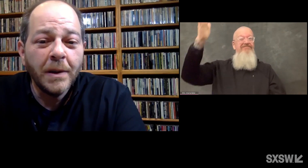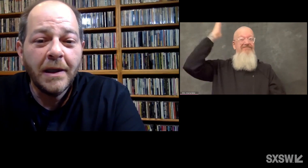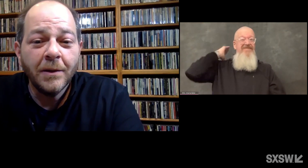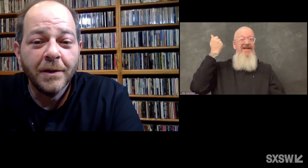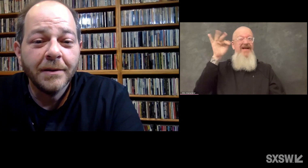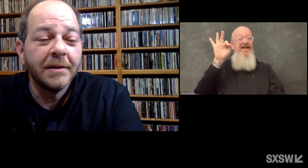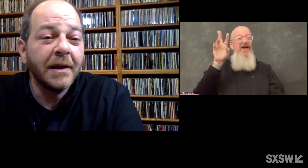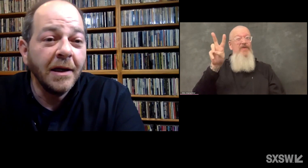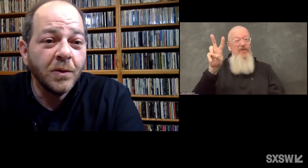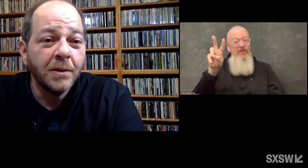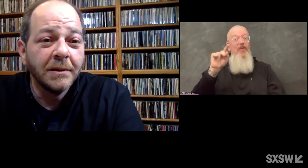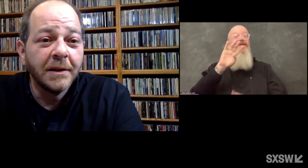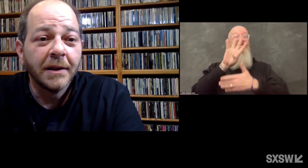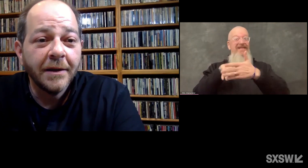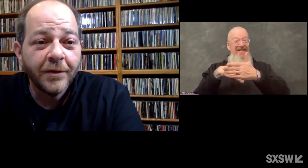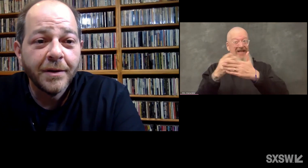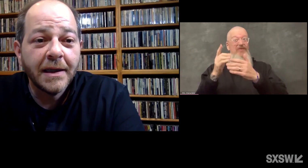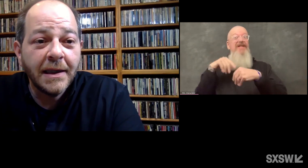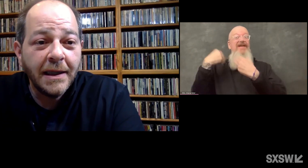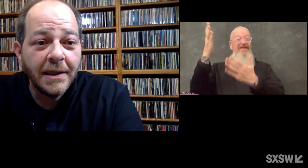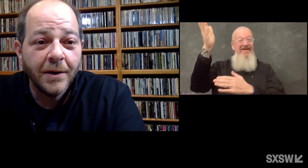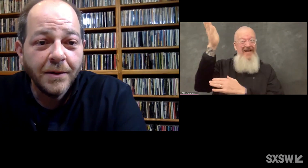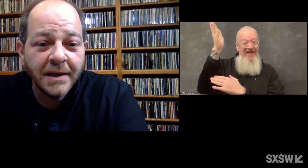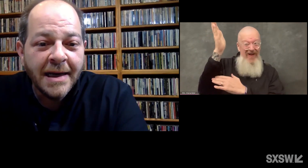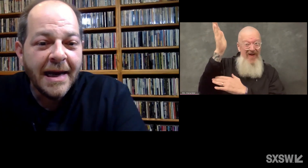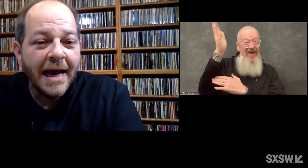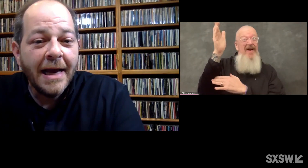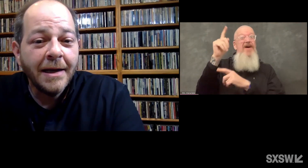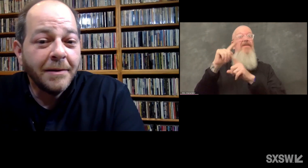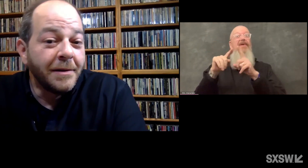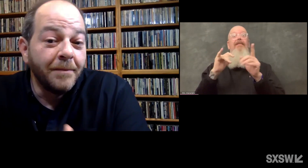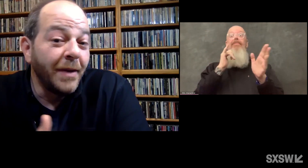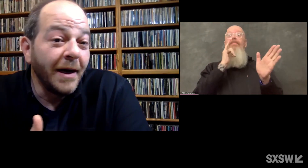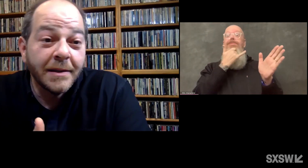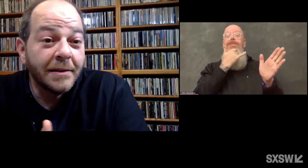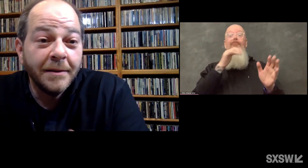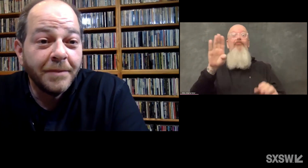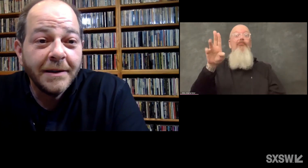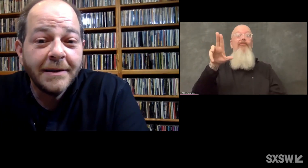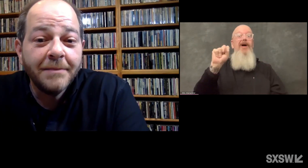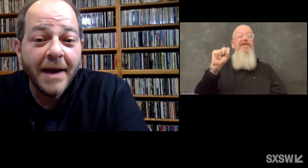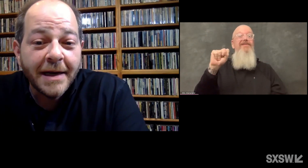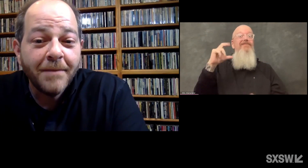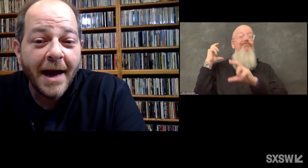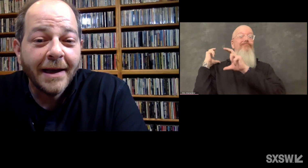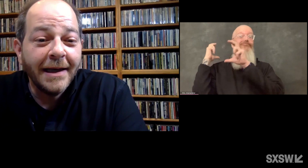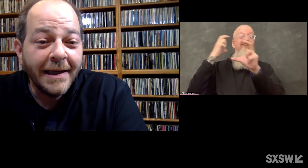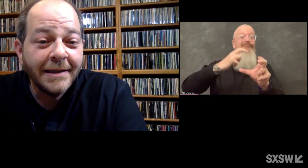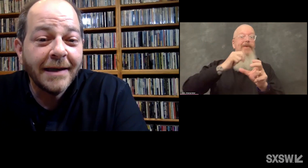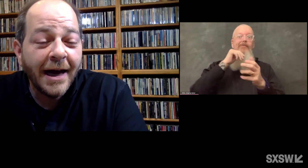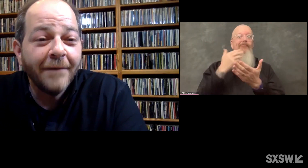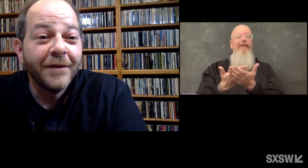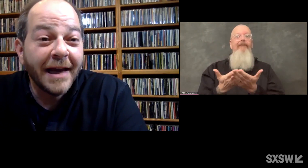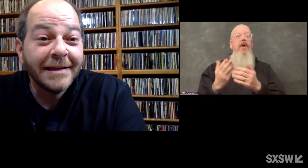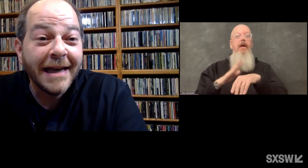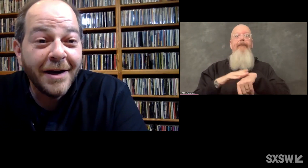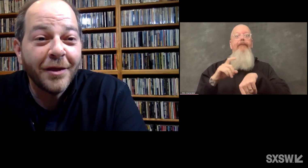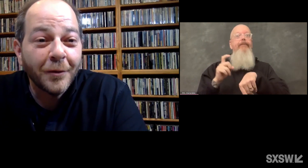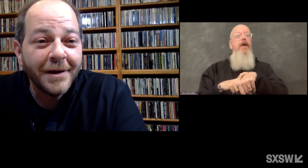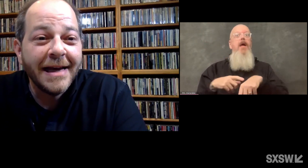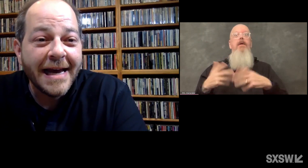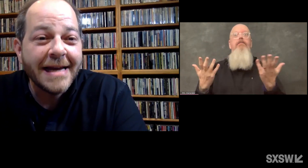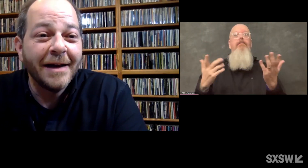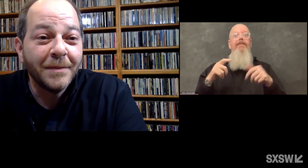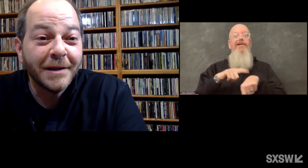he was scheduled to deliver the keynote and the bus simply didn't make it back in time for that